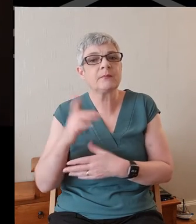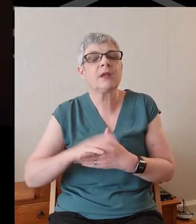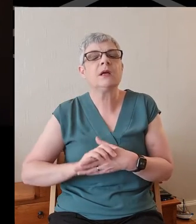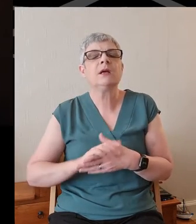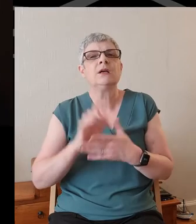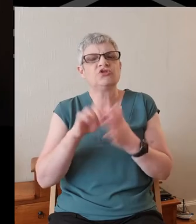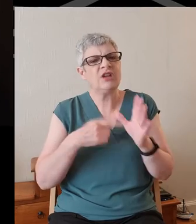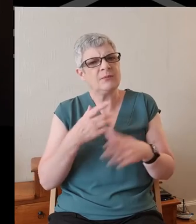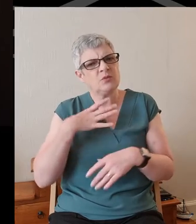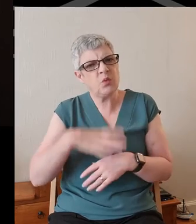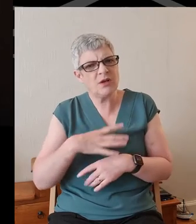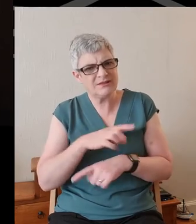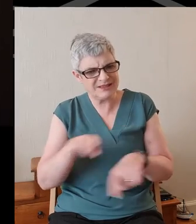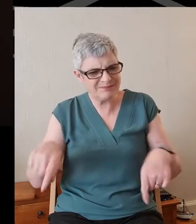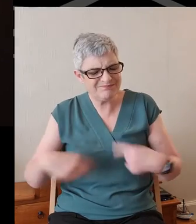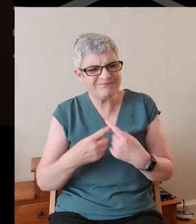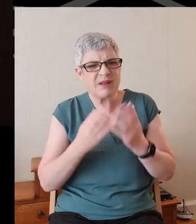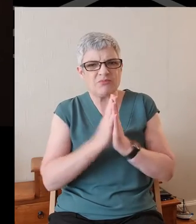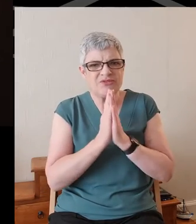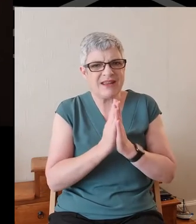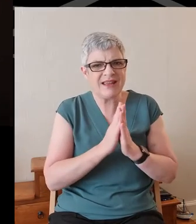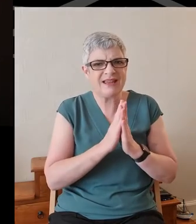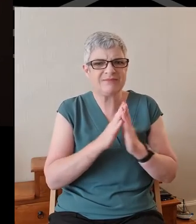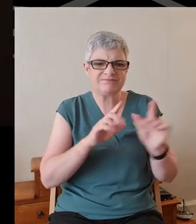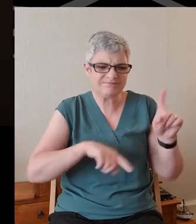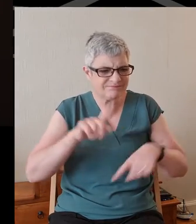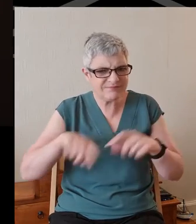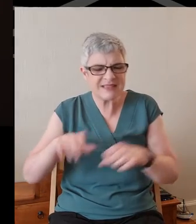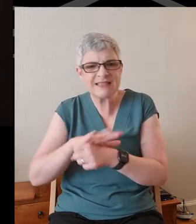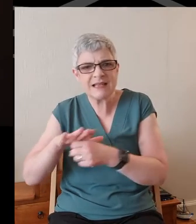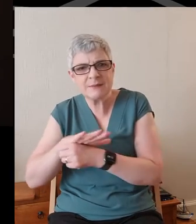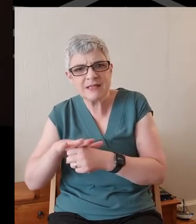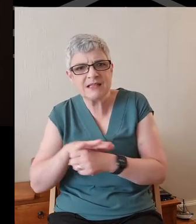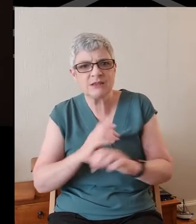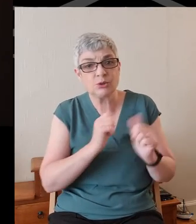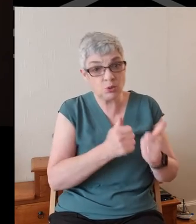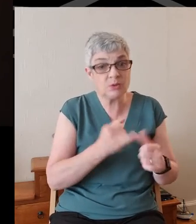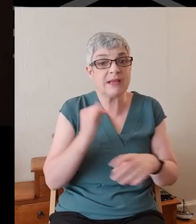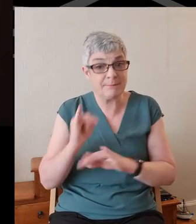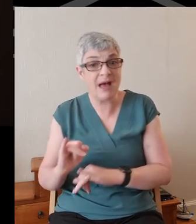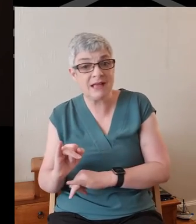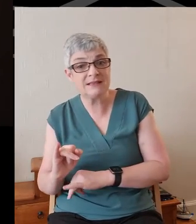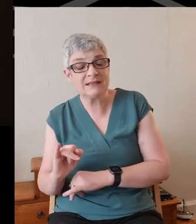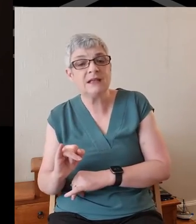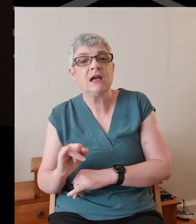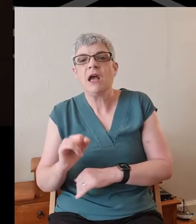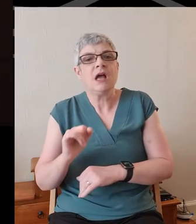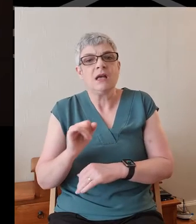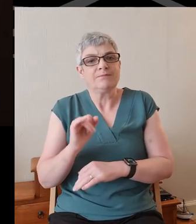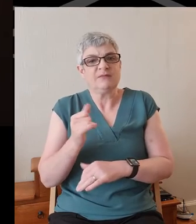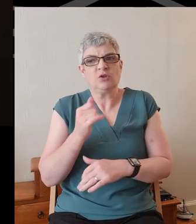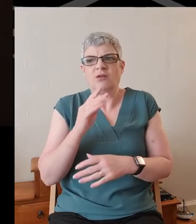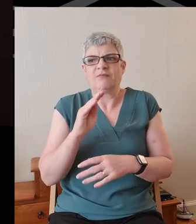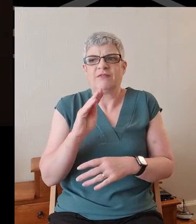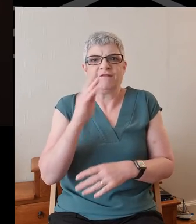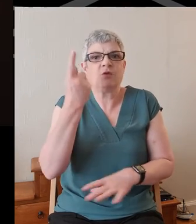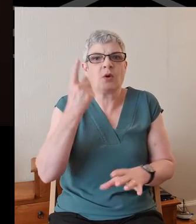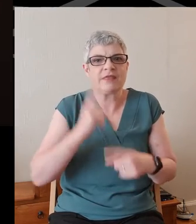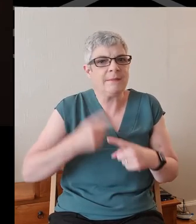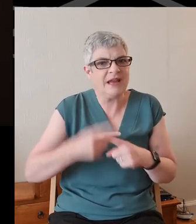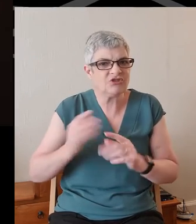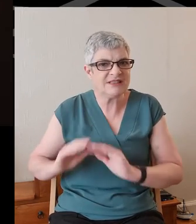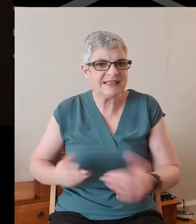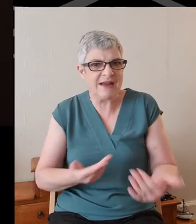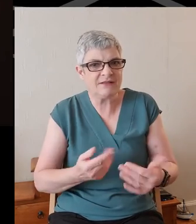James wants us to pray in different circumstances, whether they're good or bad. Prayer is not just the fourth emergency service.